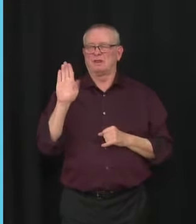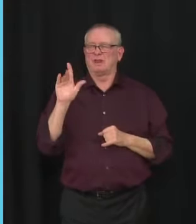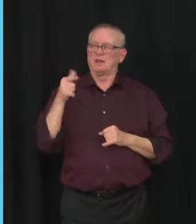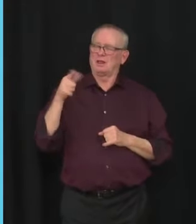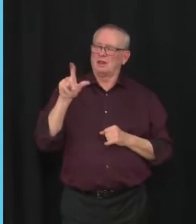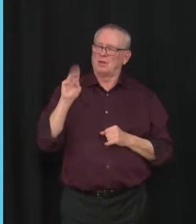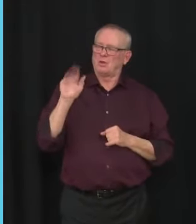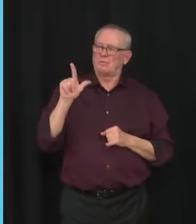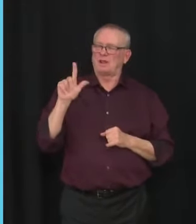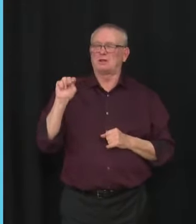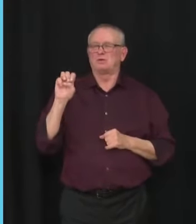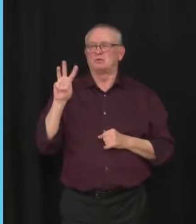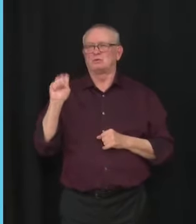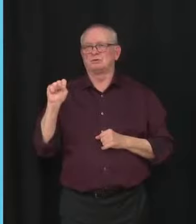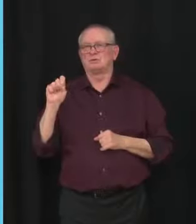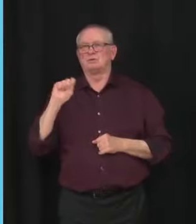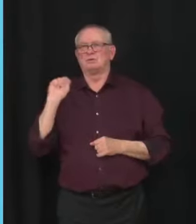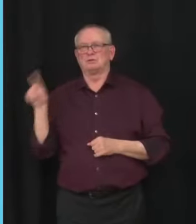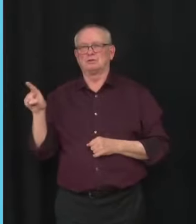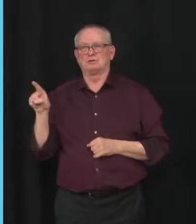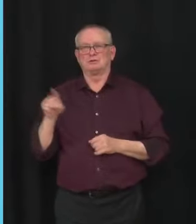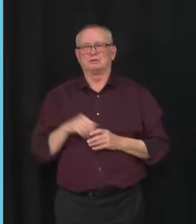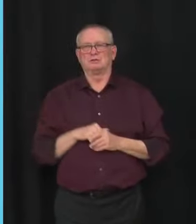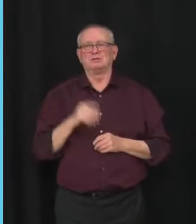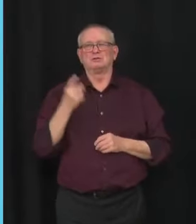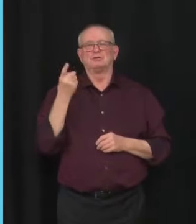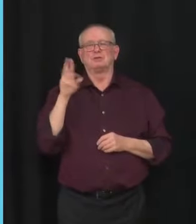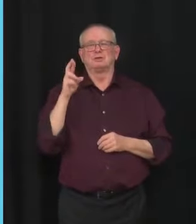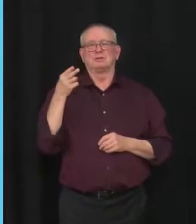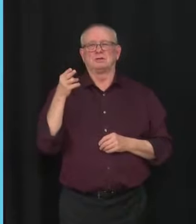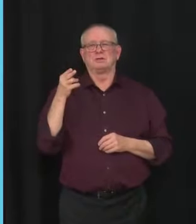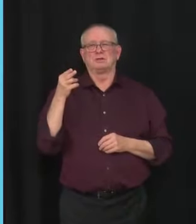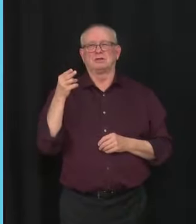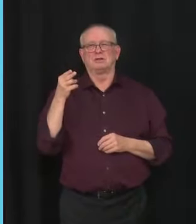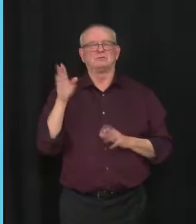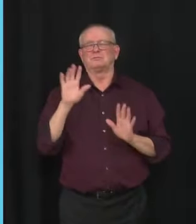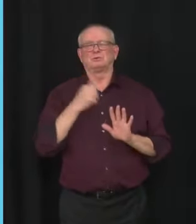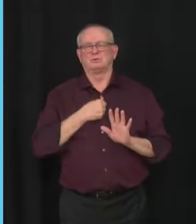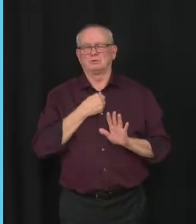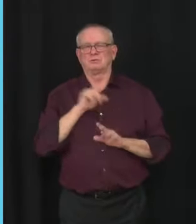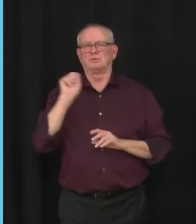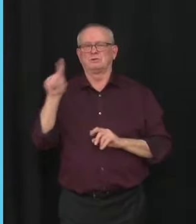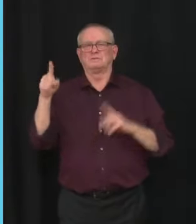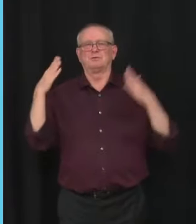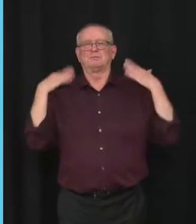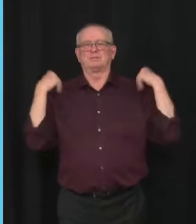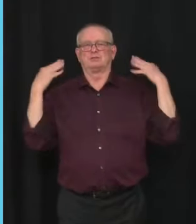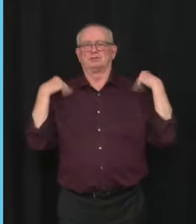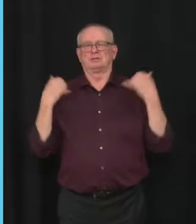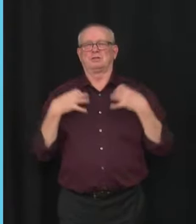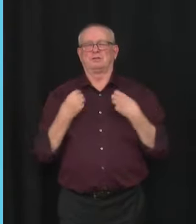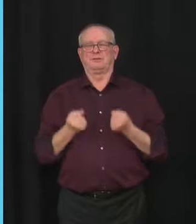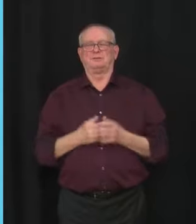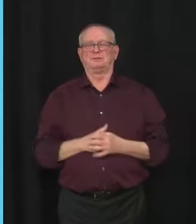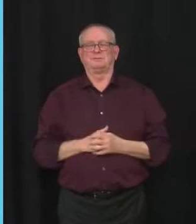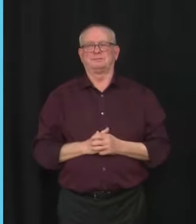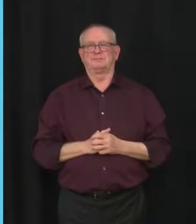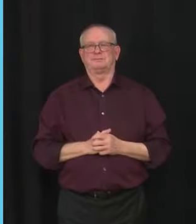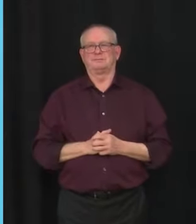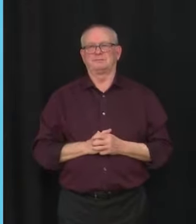This question is for the health minister. If we have the doses now, why do we have to wait until Friday to start seeing them get into the arms of kids?